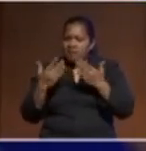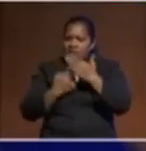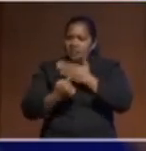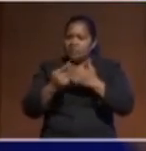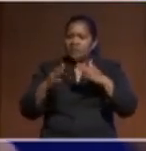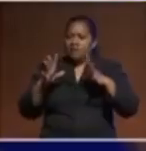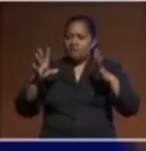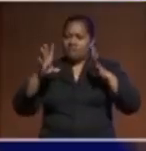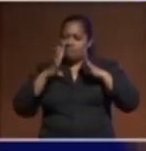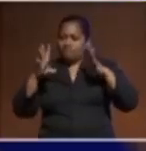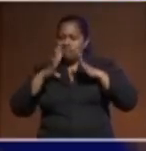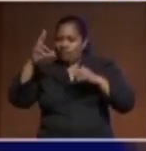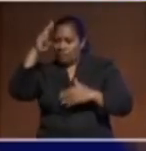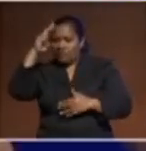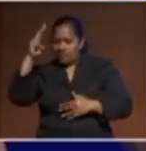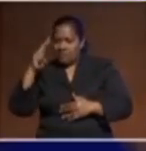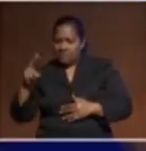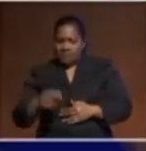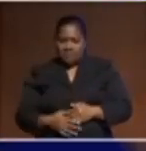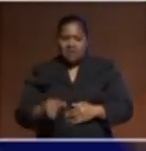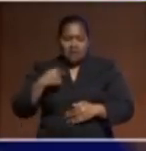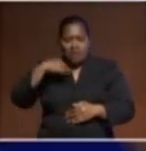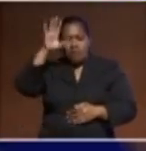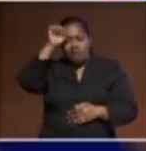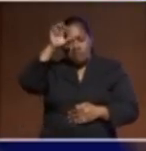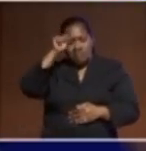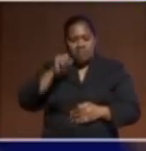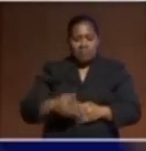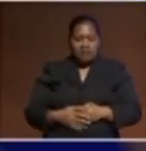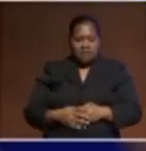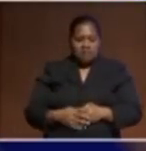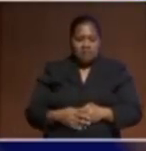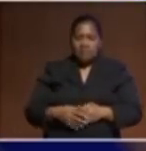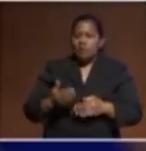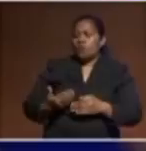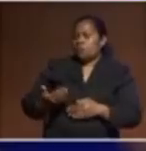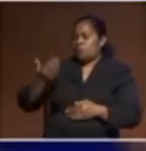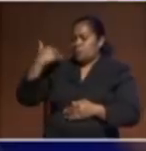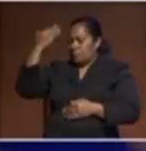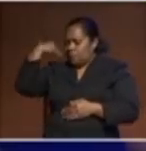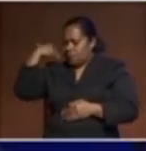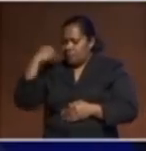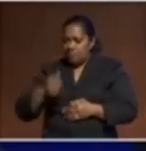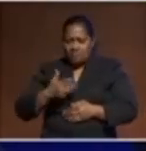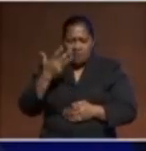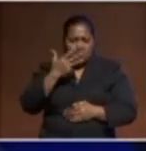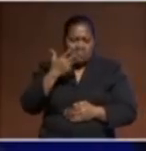nation, and I remember milestones within, as a very small child, because this is the early 1980s,